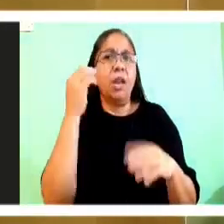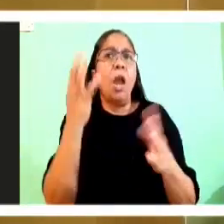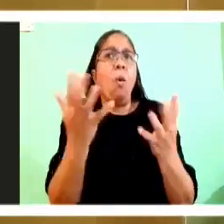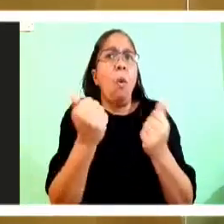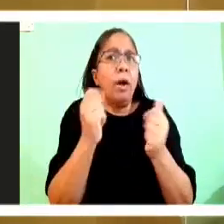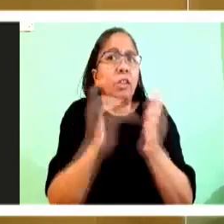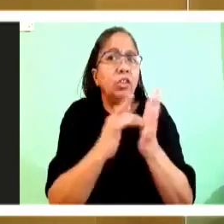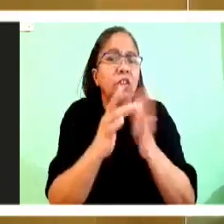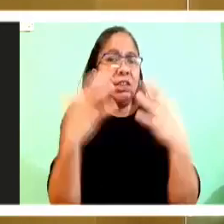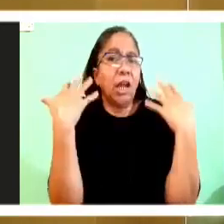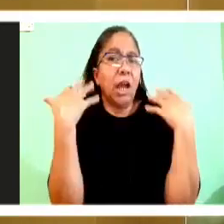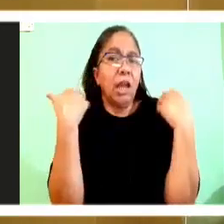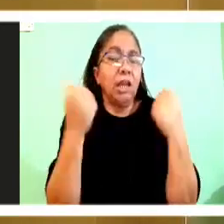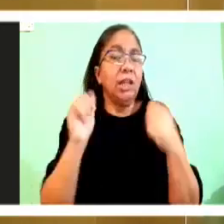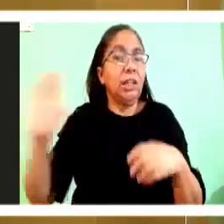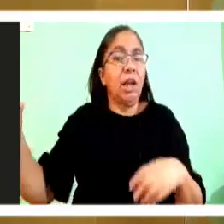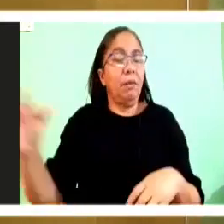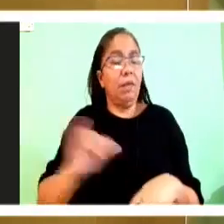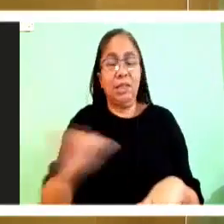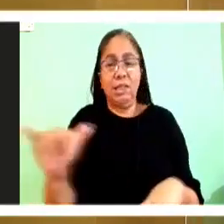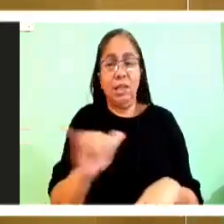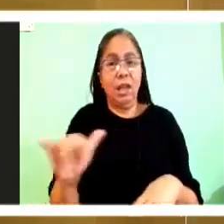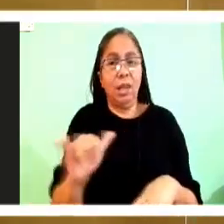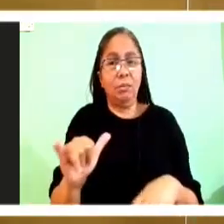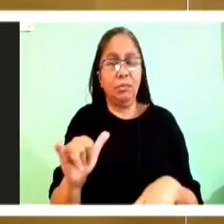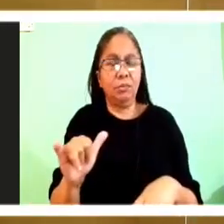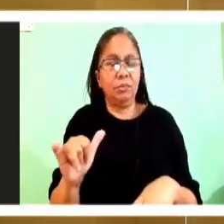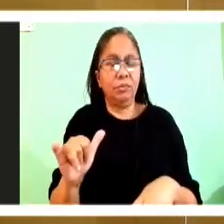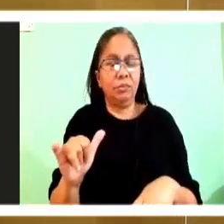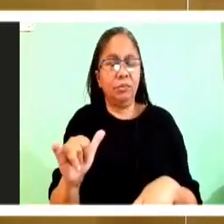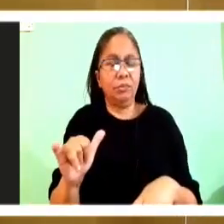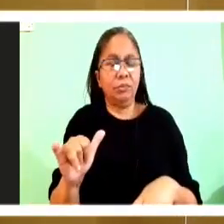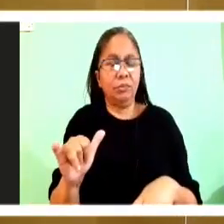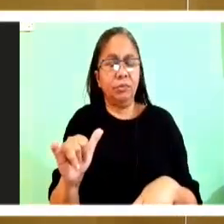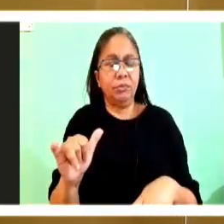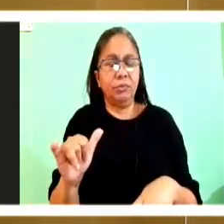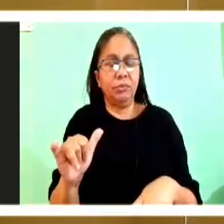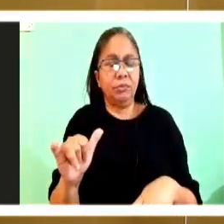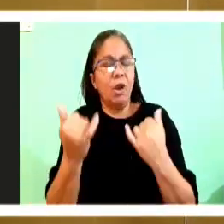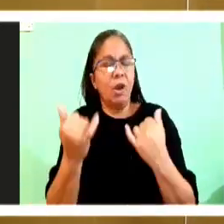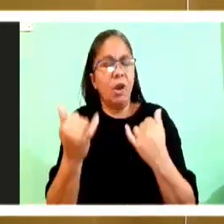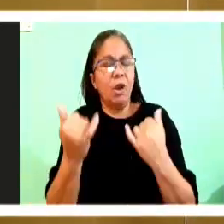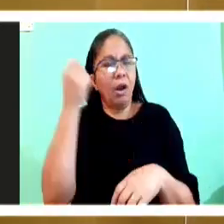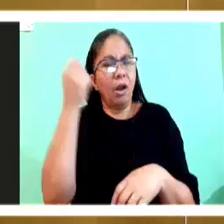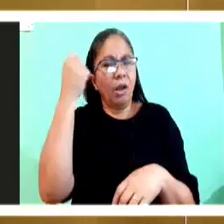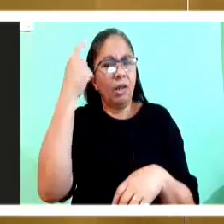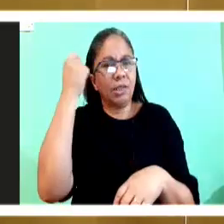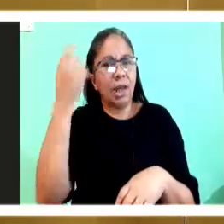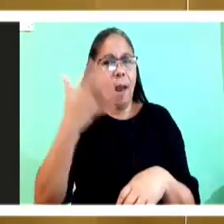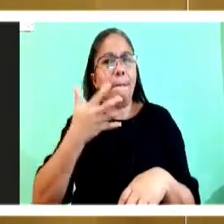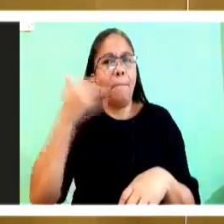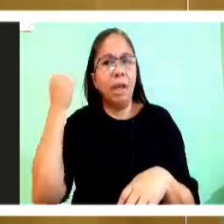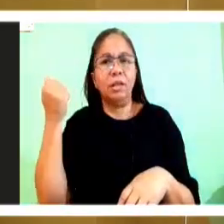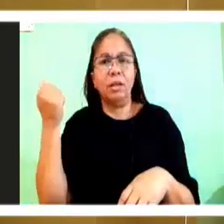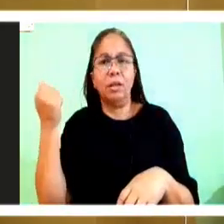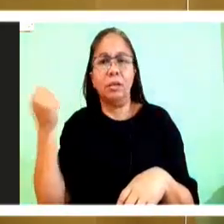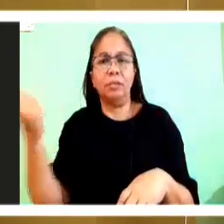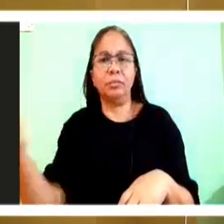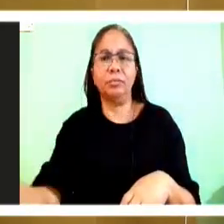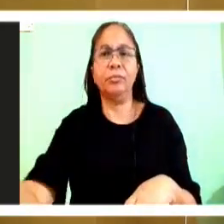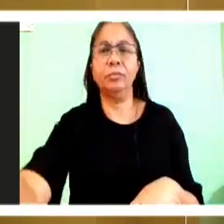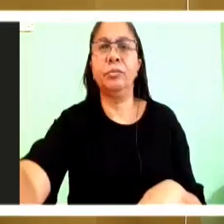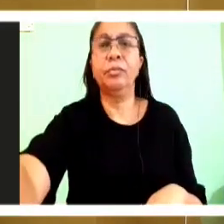So, we start to have a picture now of Simon. Not just casually